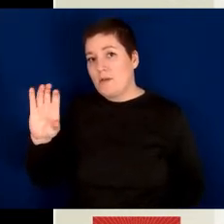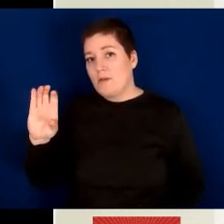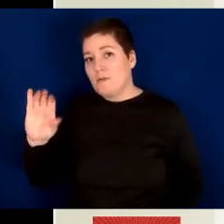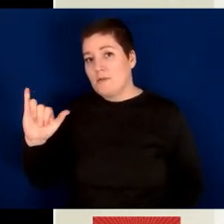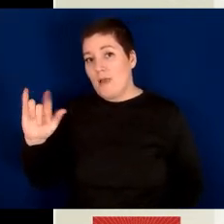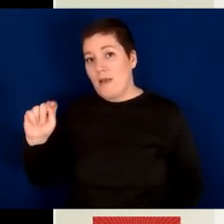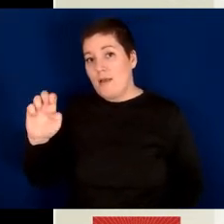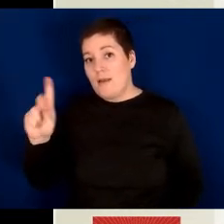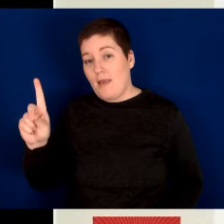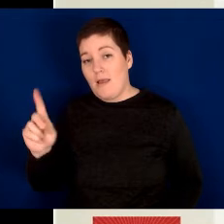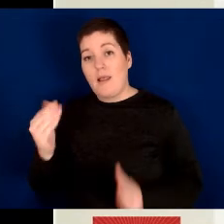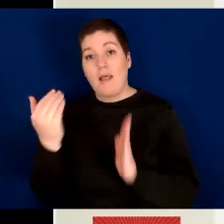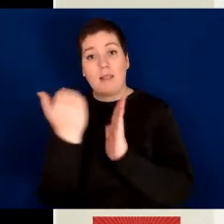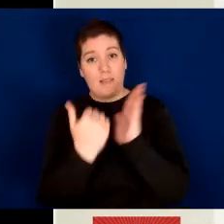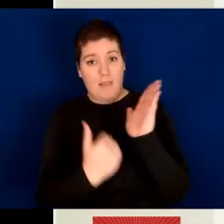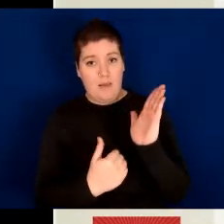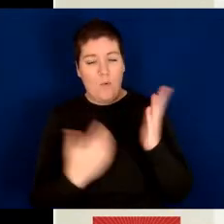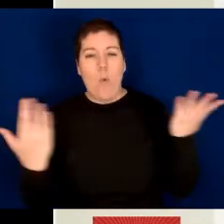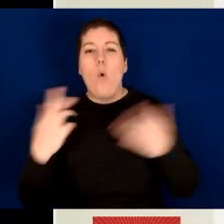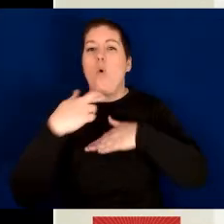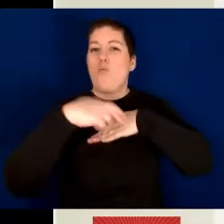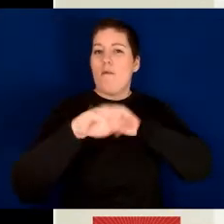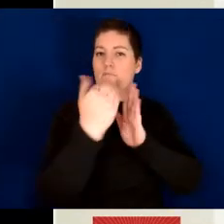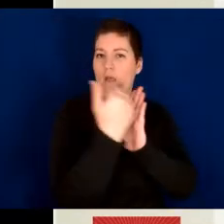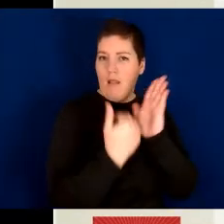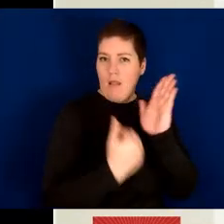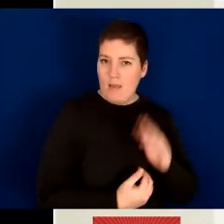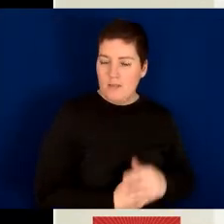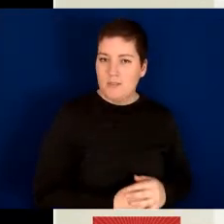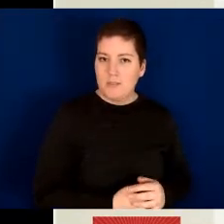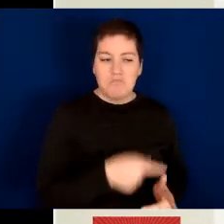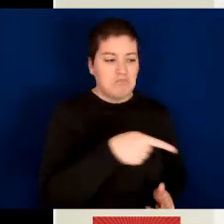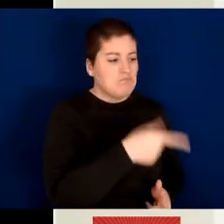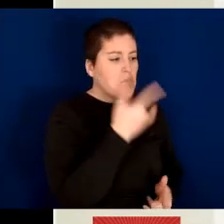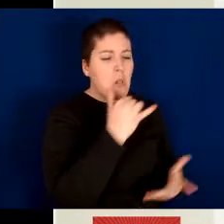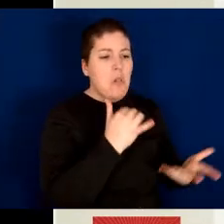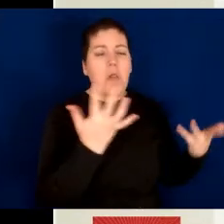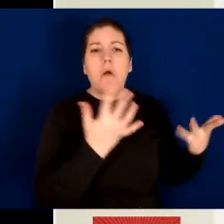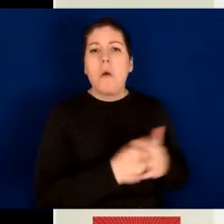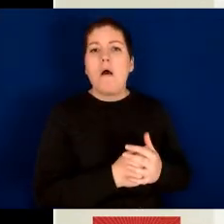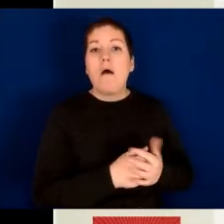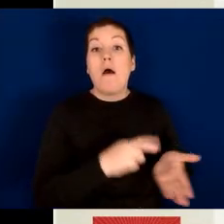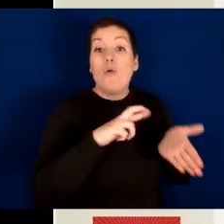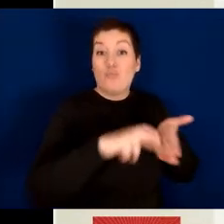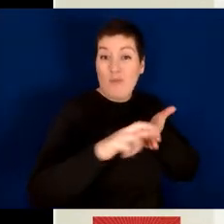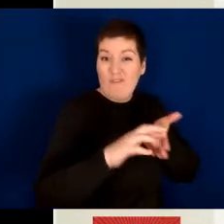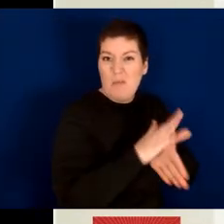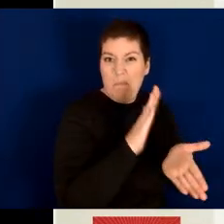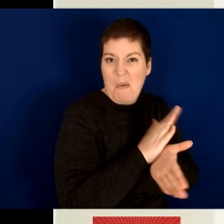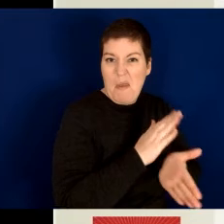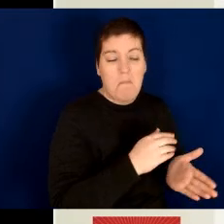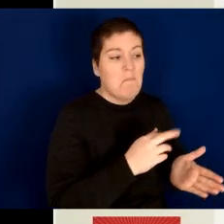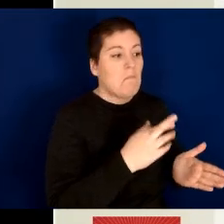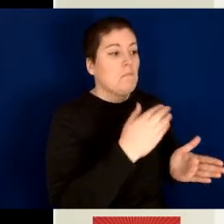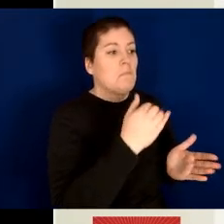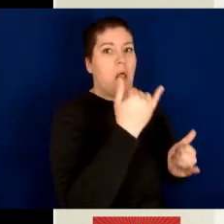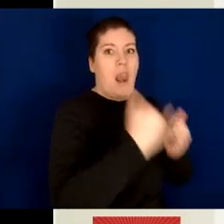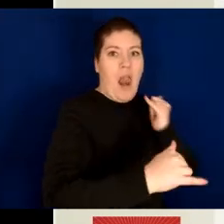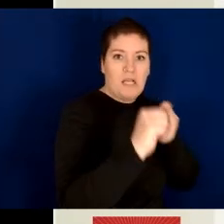It is a citation list at the end of a research paper with all sources that were used.